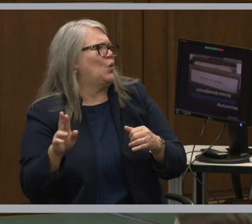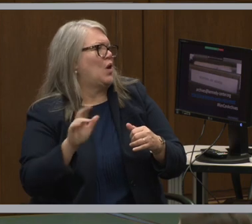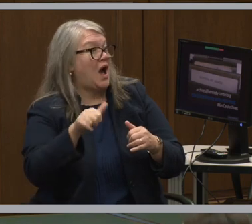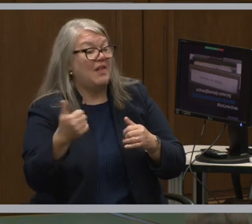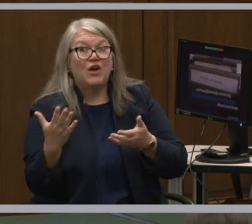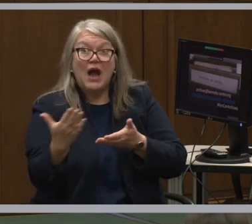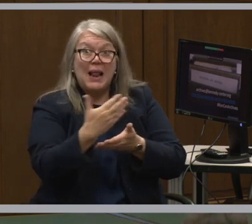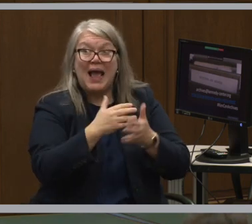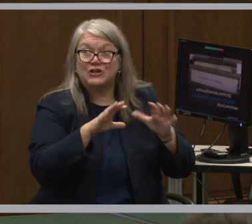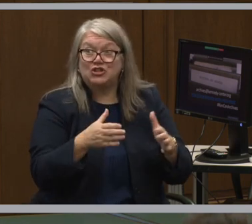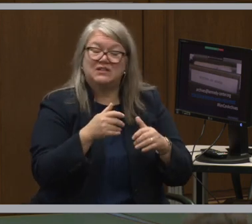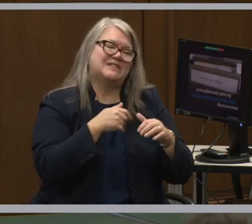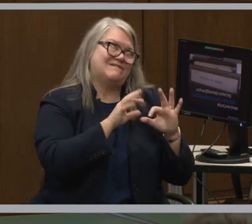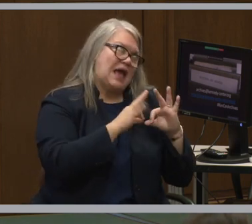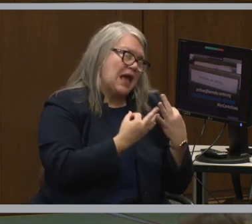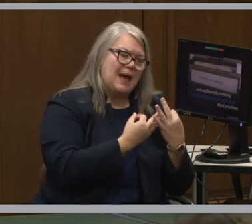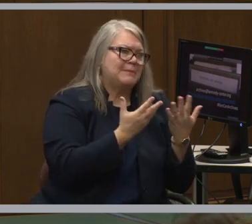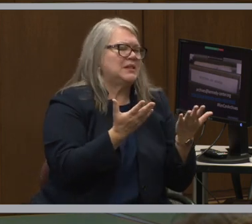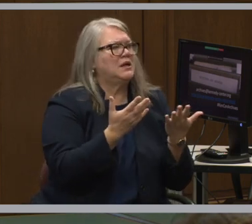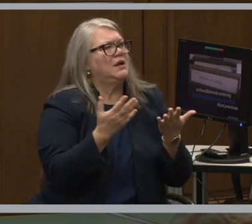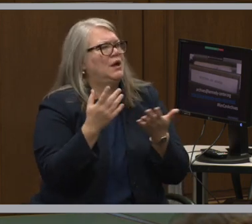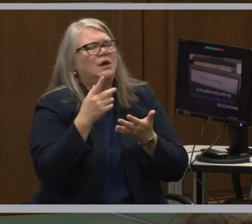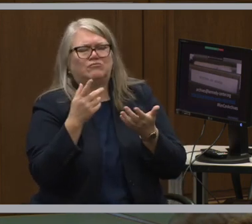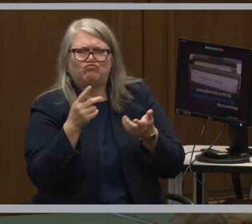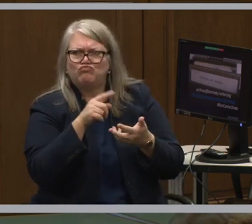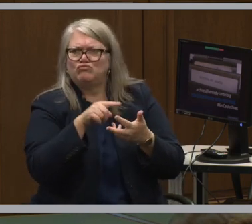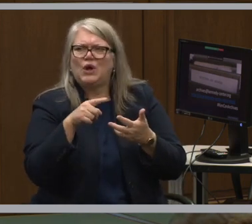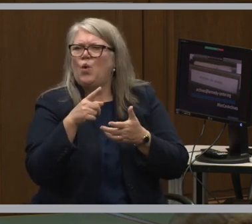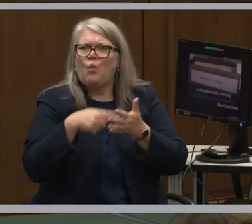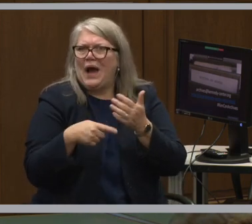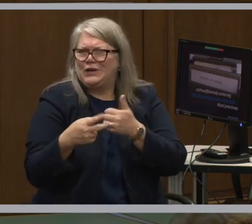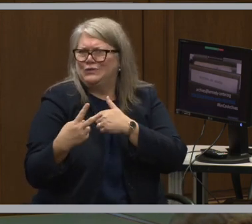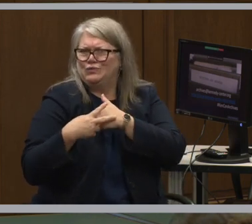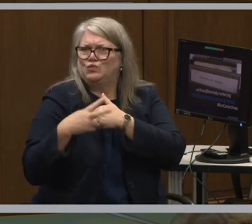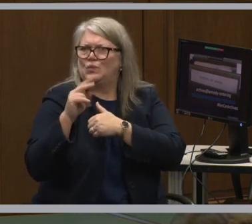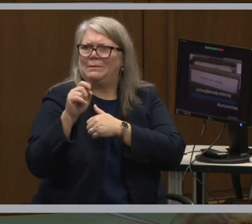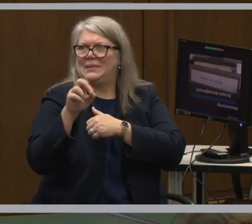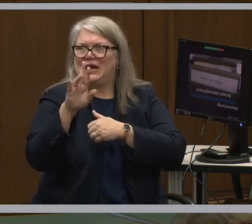collection off in the family? What repository was willing to loan?